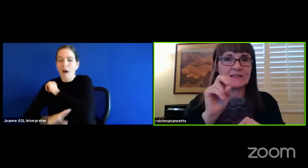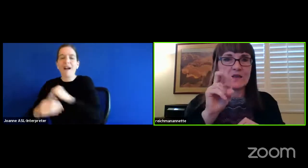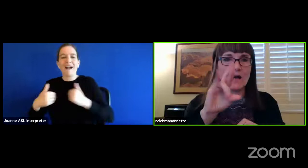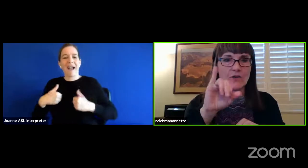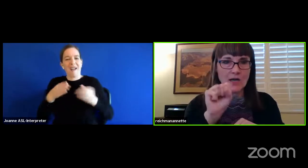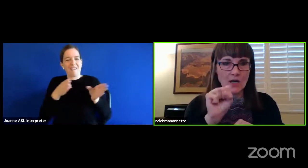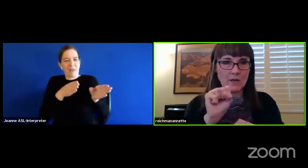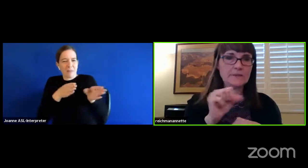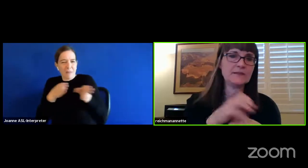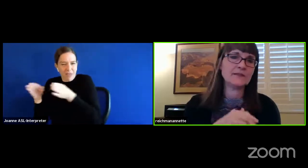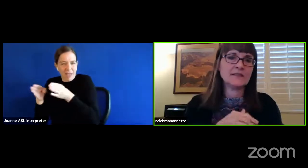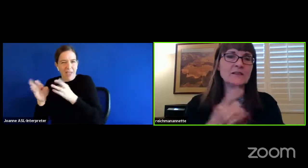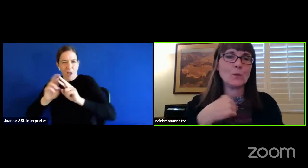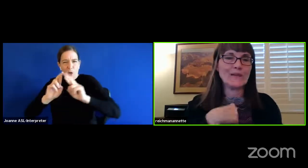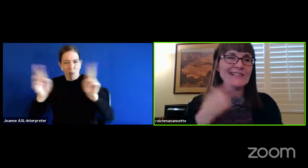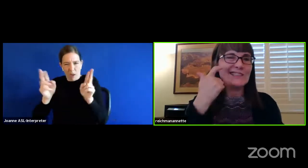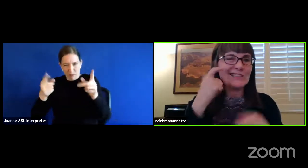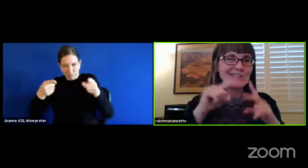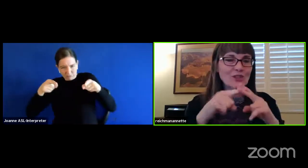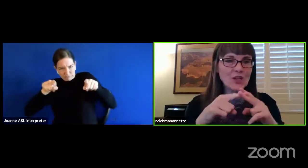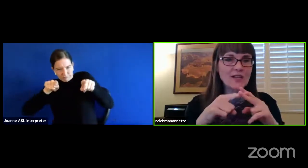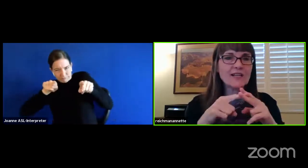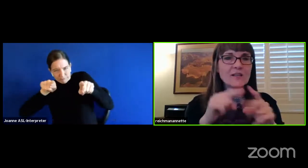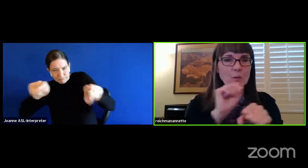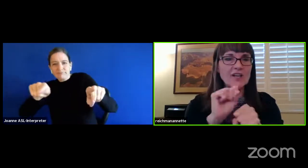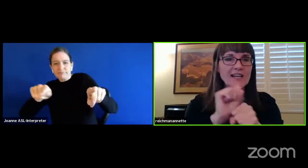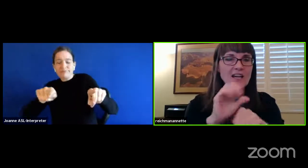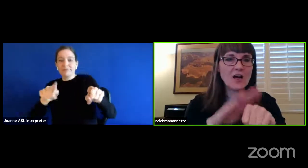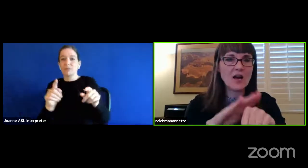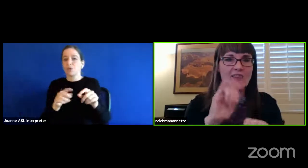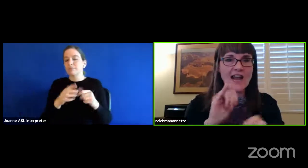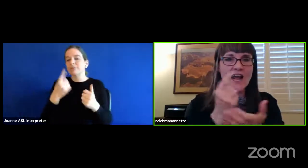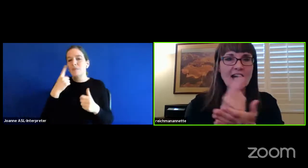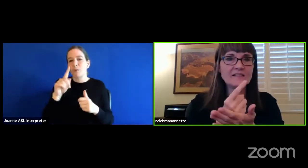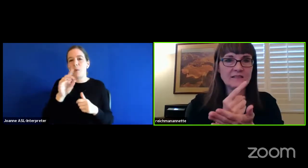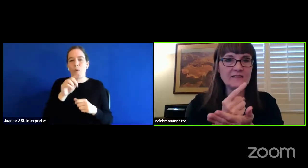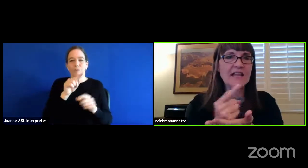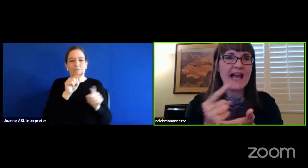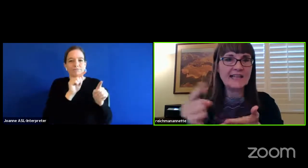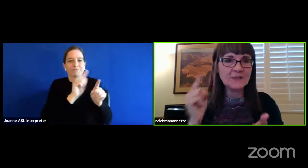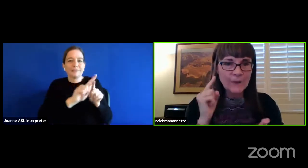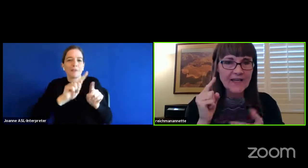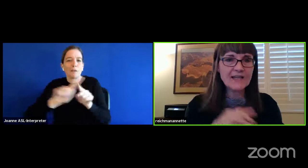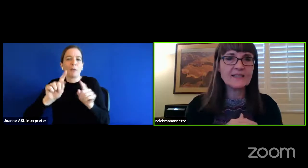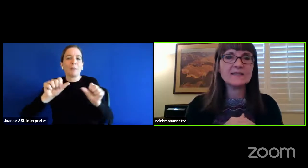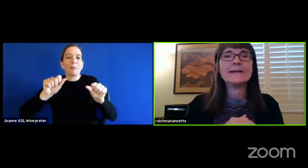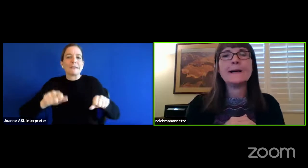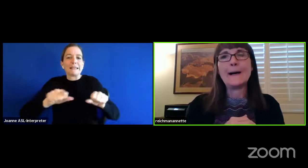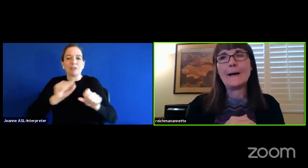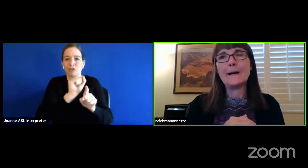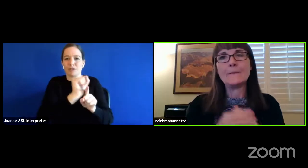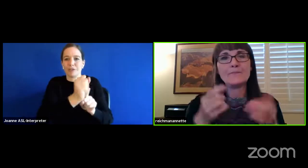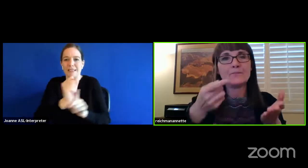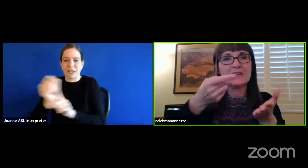scenarios. We just started working on that. We week.